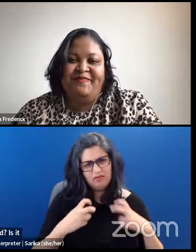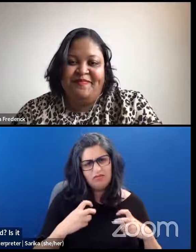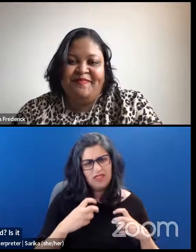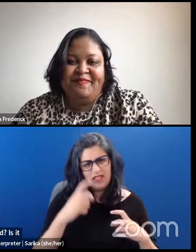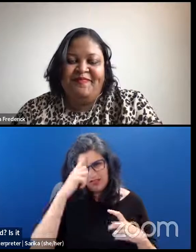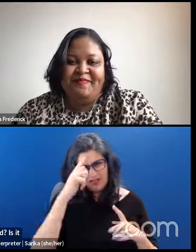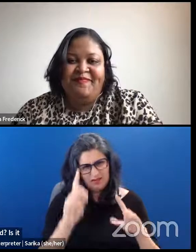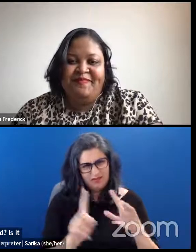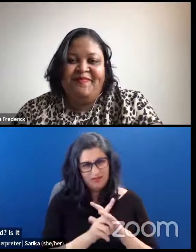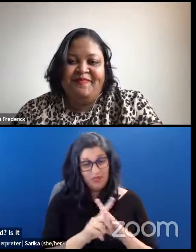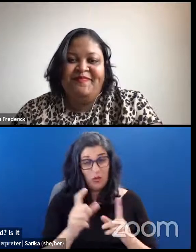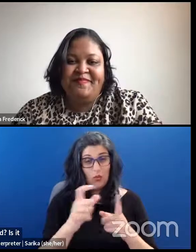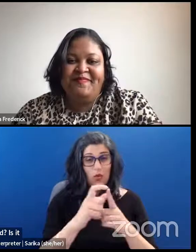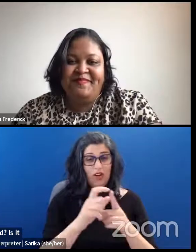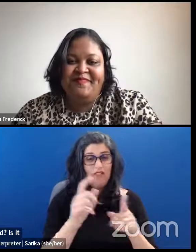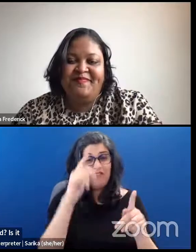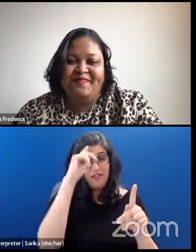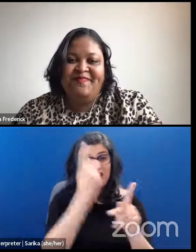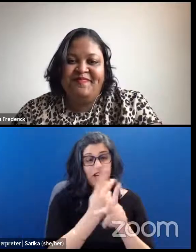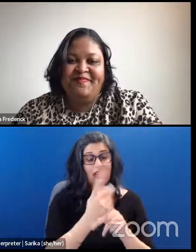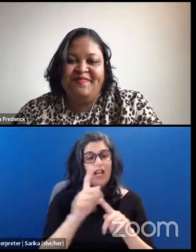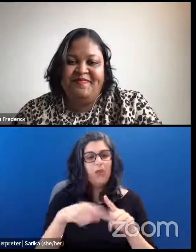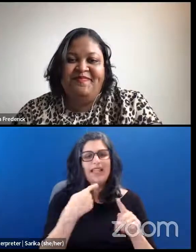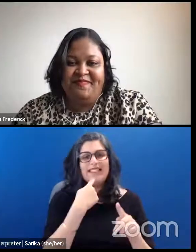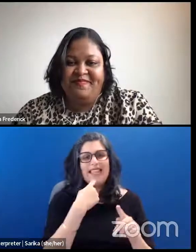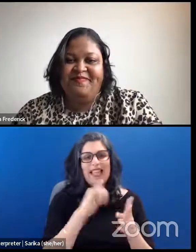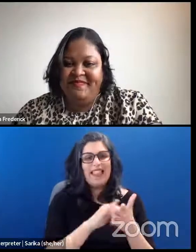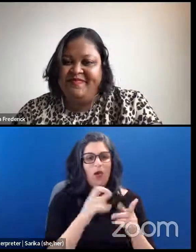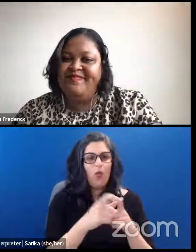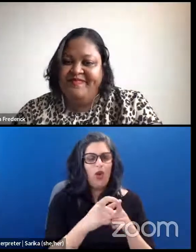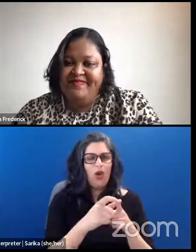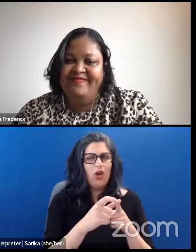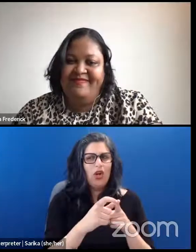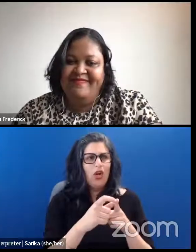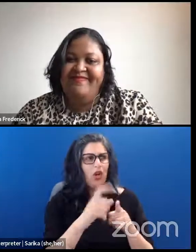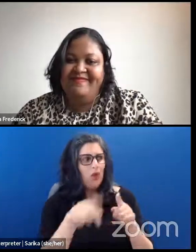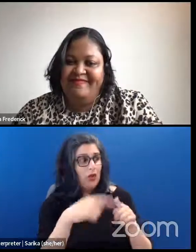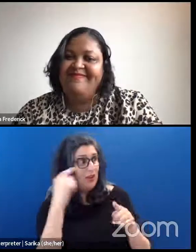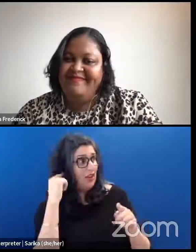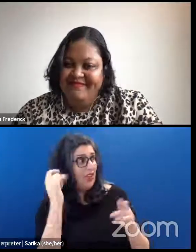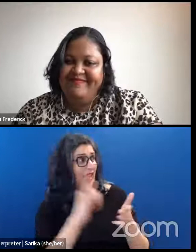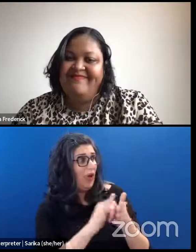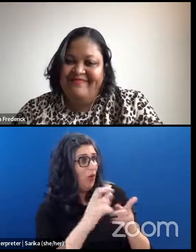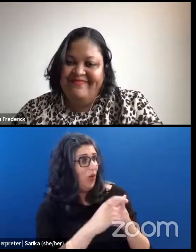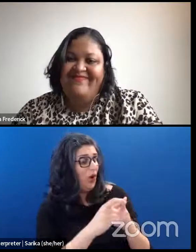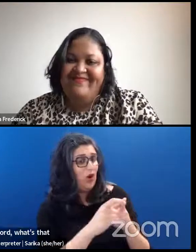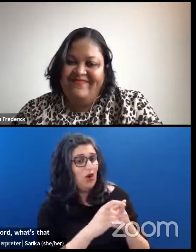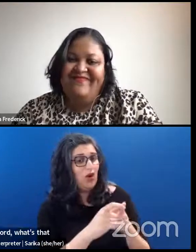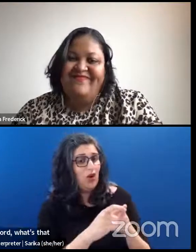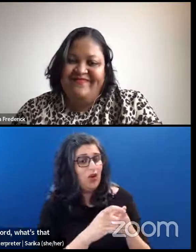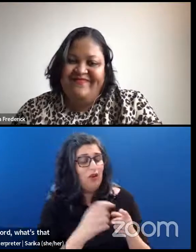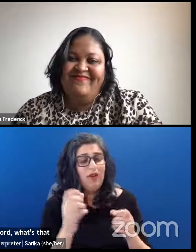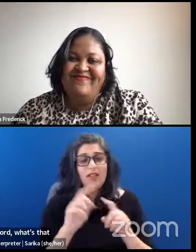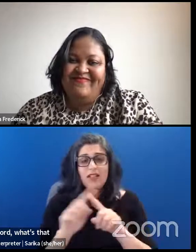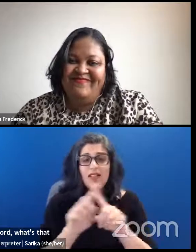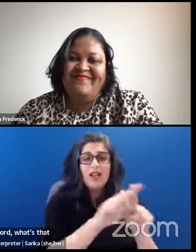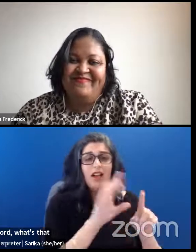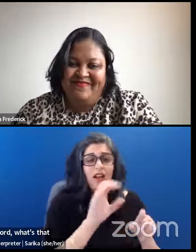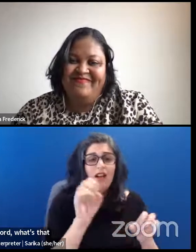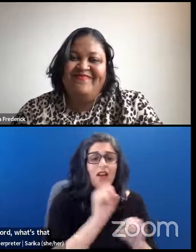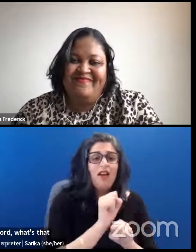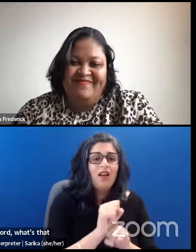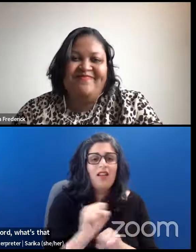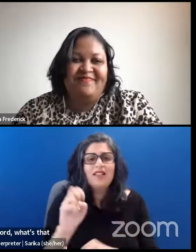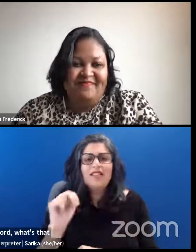word? And when I say my word, what's that reaction, you know, in you, when you hear the words of 20 of your colleagues who are snappy,